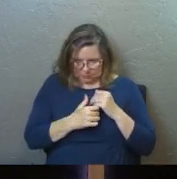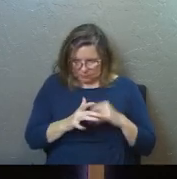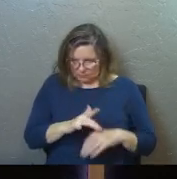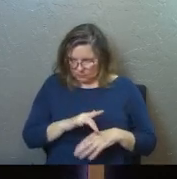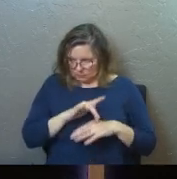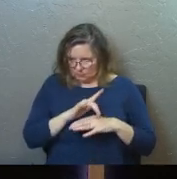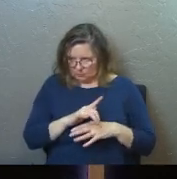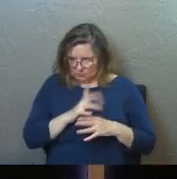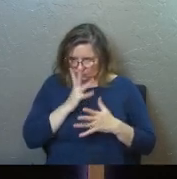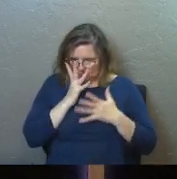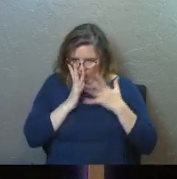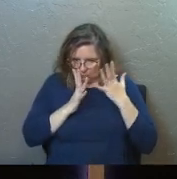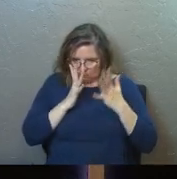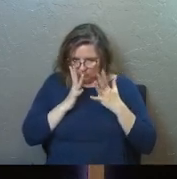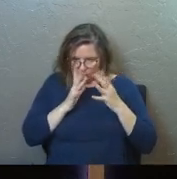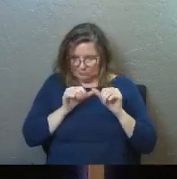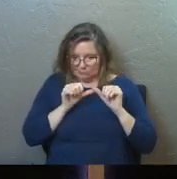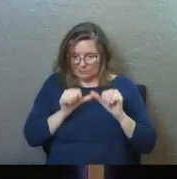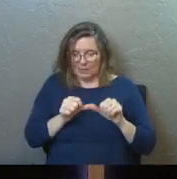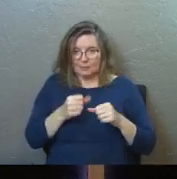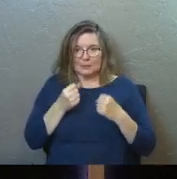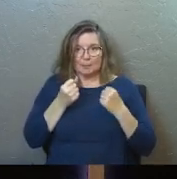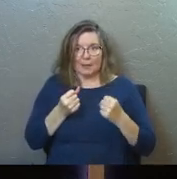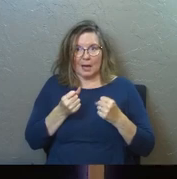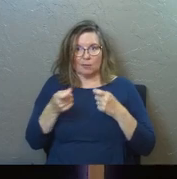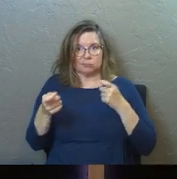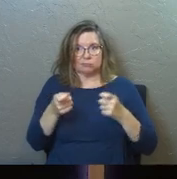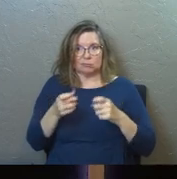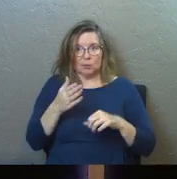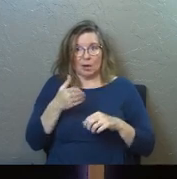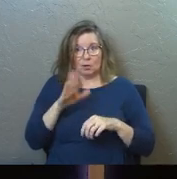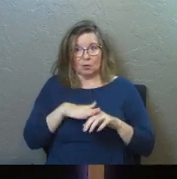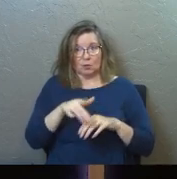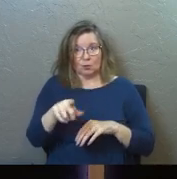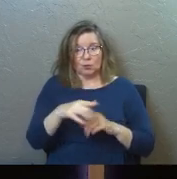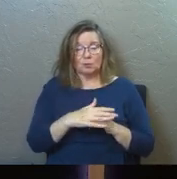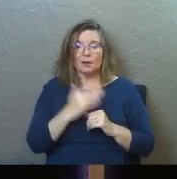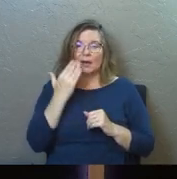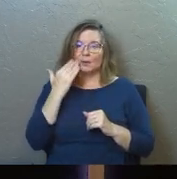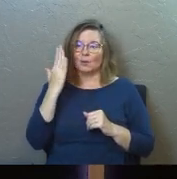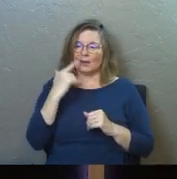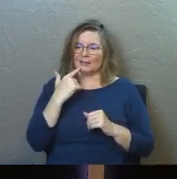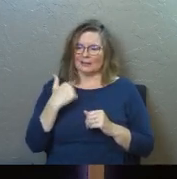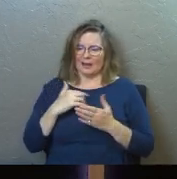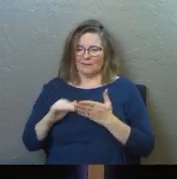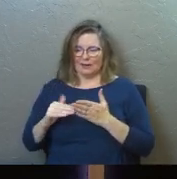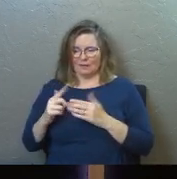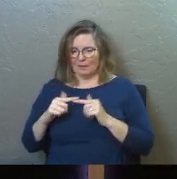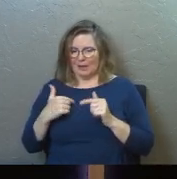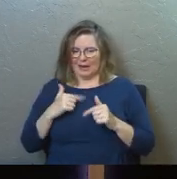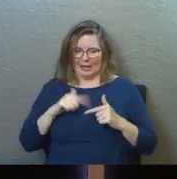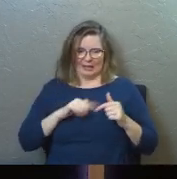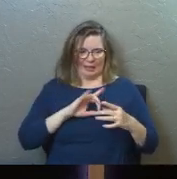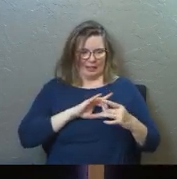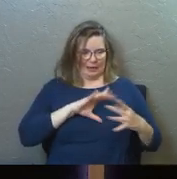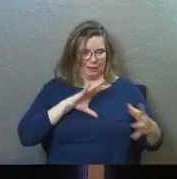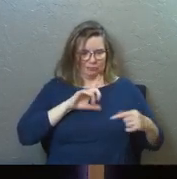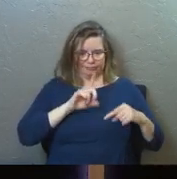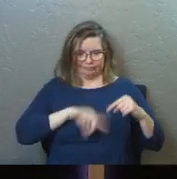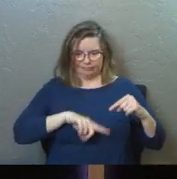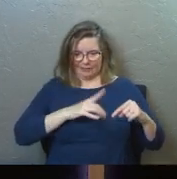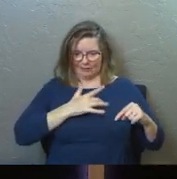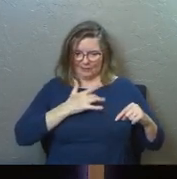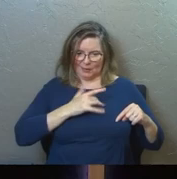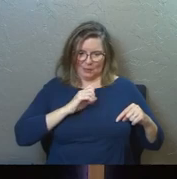the past and what you've done have power over you. I know God said I'm forgiven, but I just can't let it go. I just